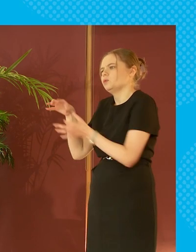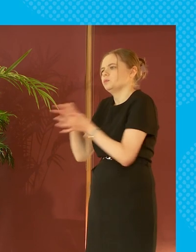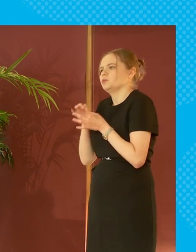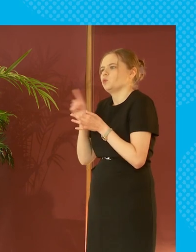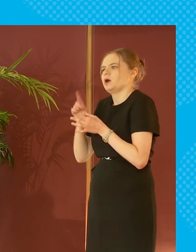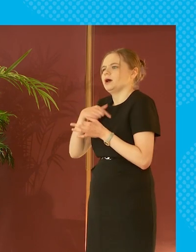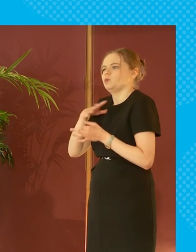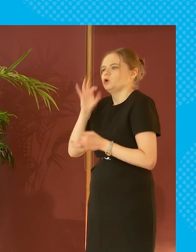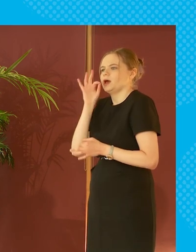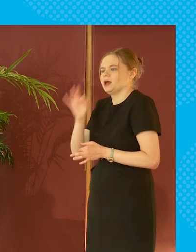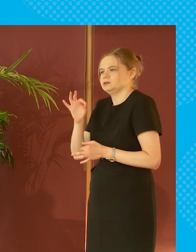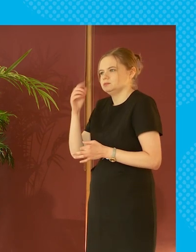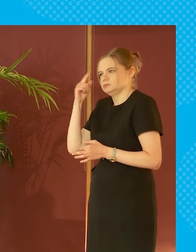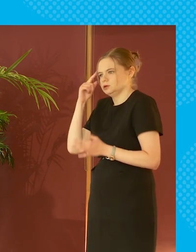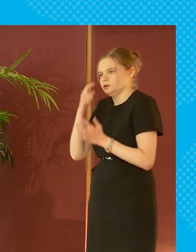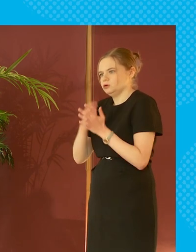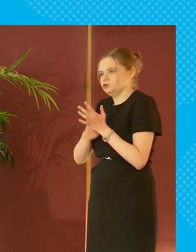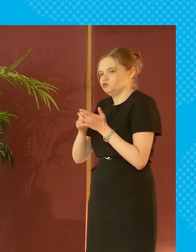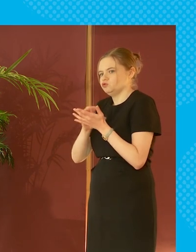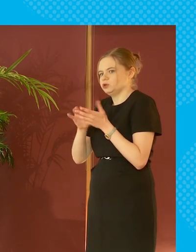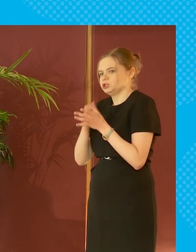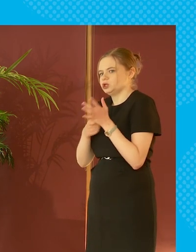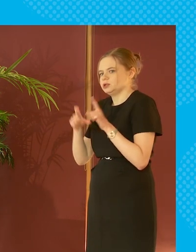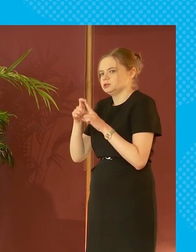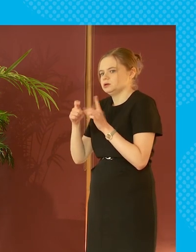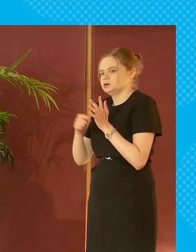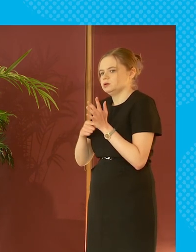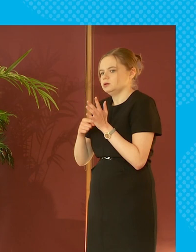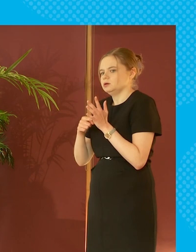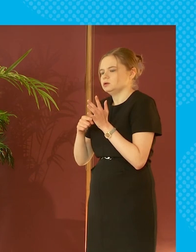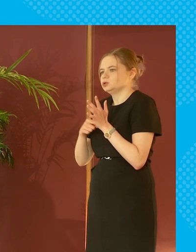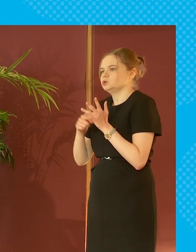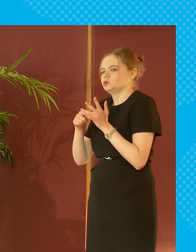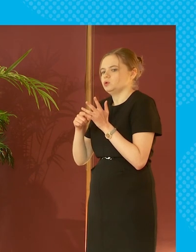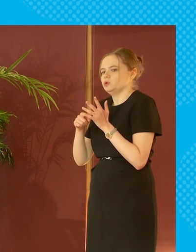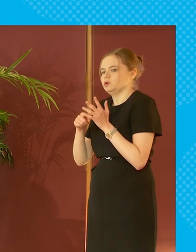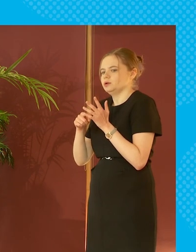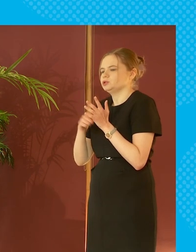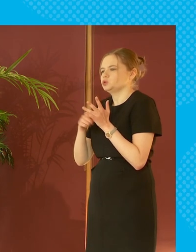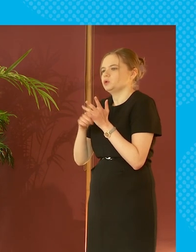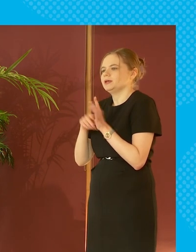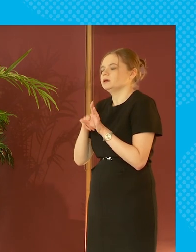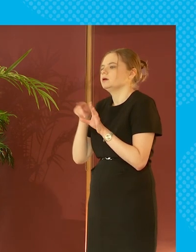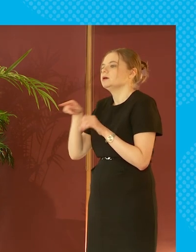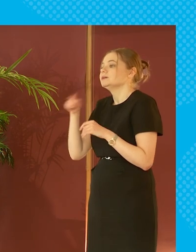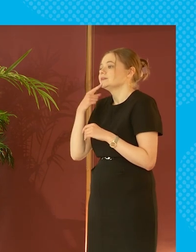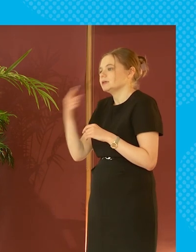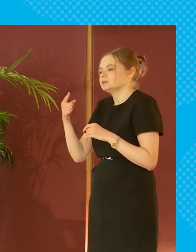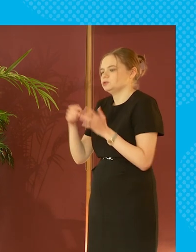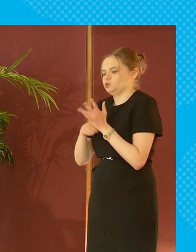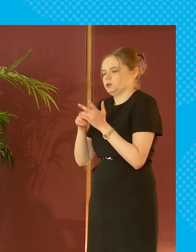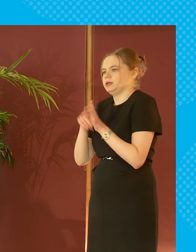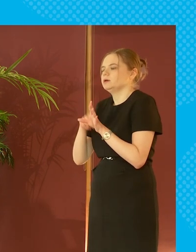about i was thinking about richard tawny who said what rich people call the problem of poverty poor